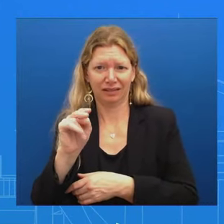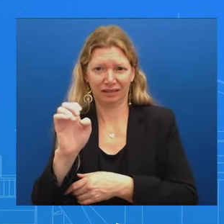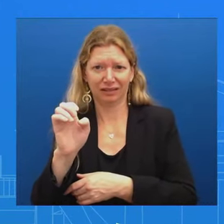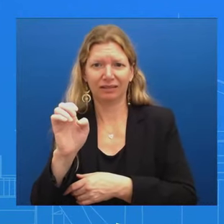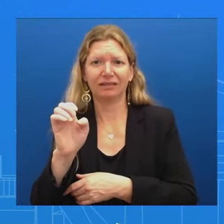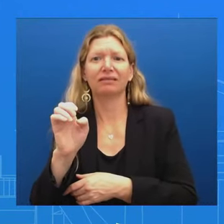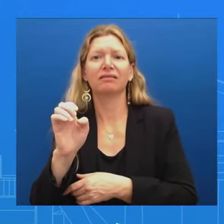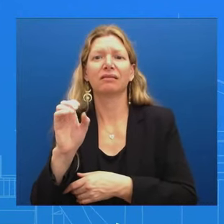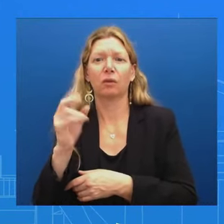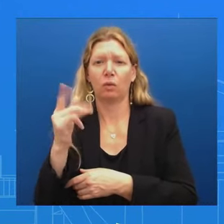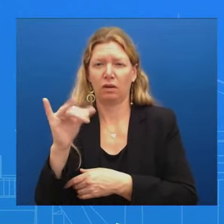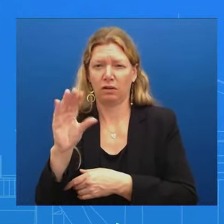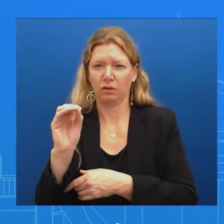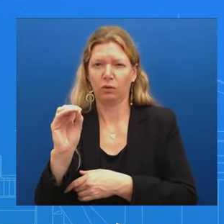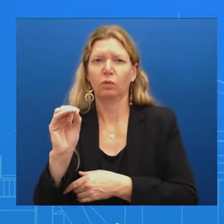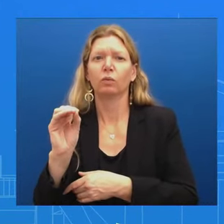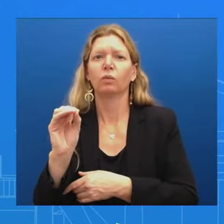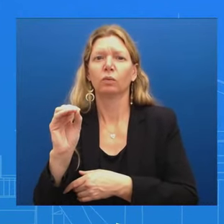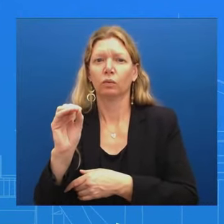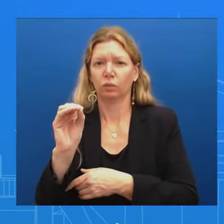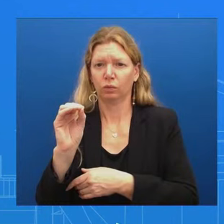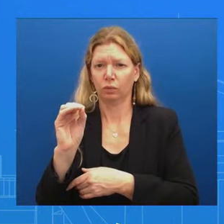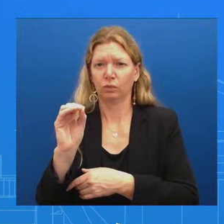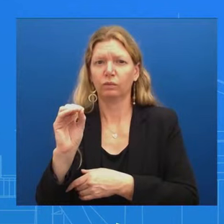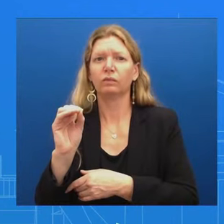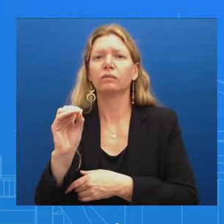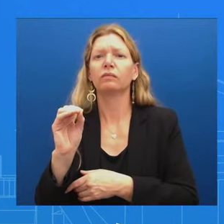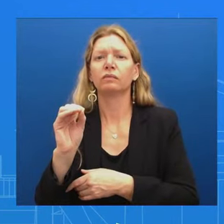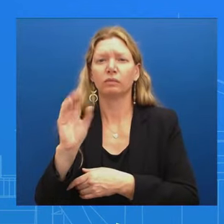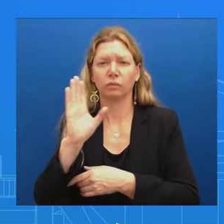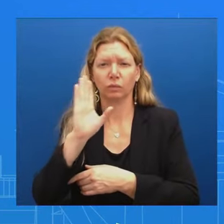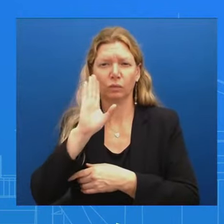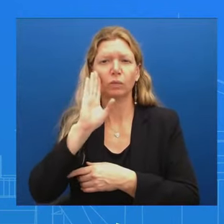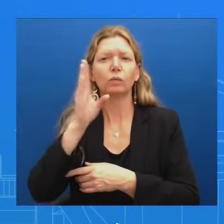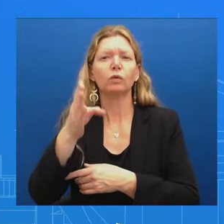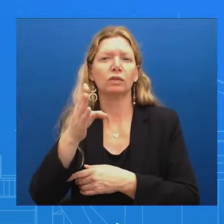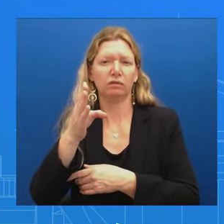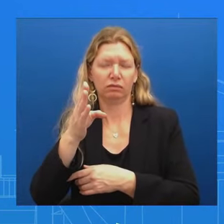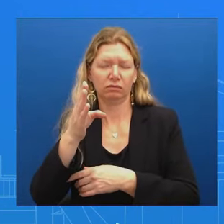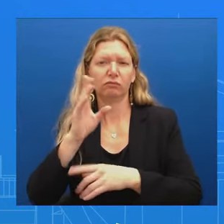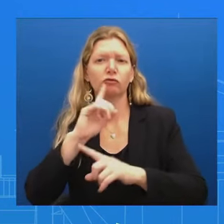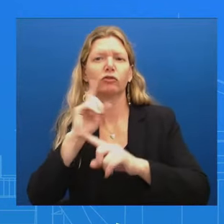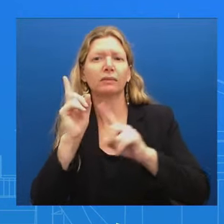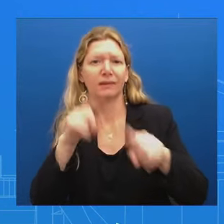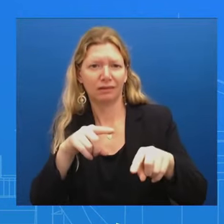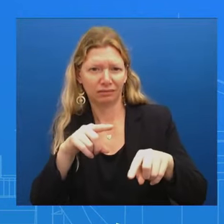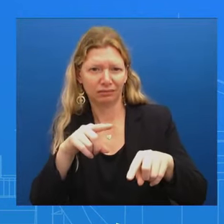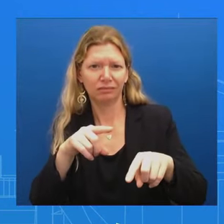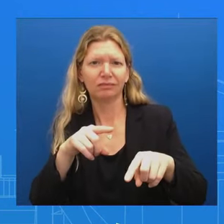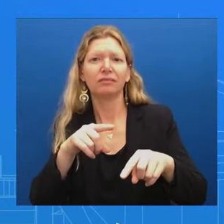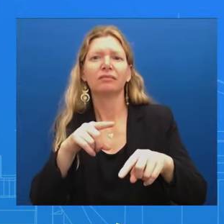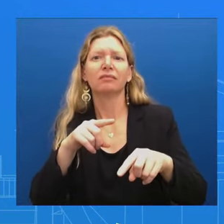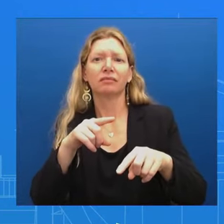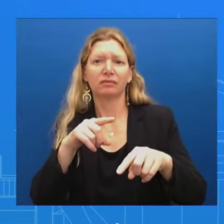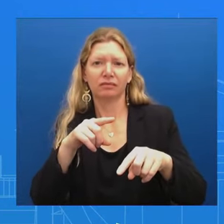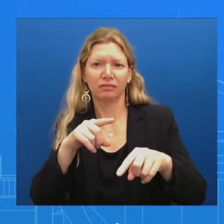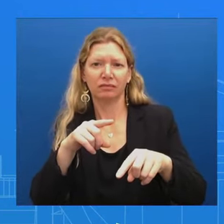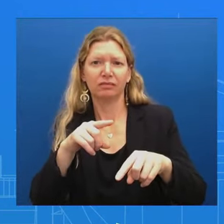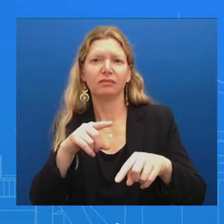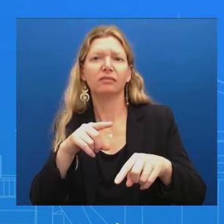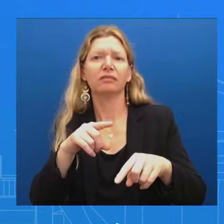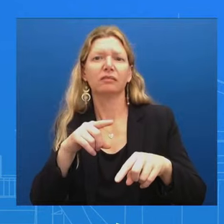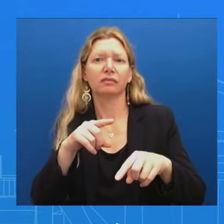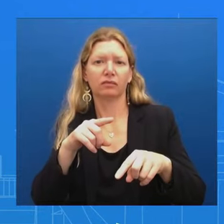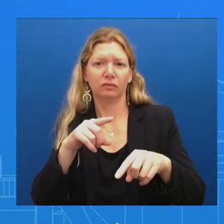the ground, he'll get a briefing on the ongoing response And speak to the administration's work to keep Norfolk-Suffolk accountable, which is